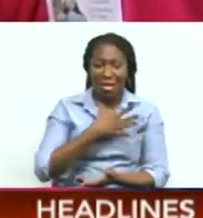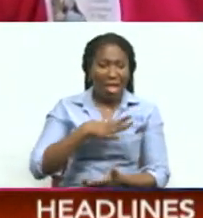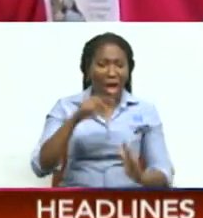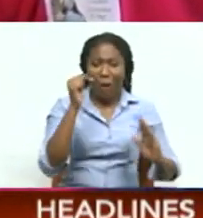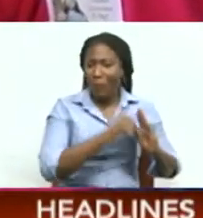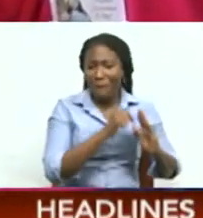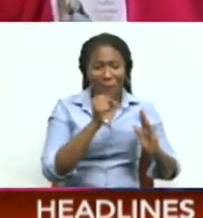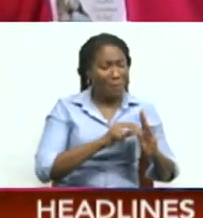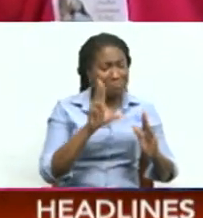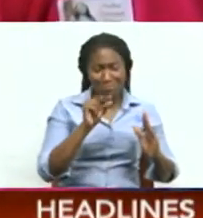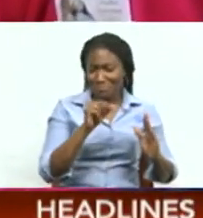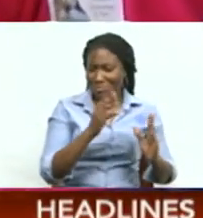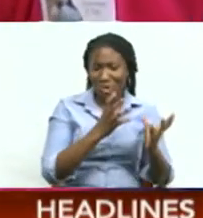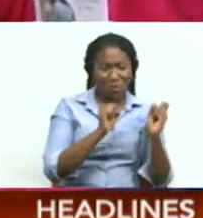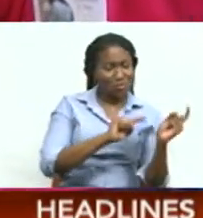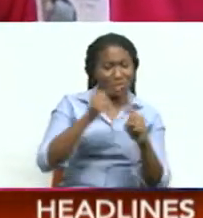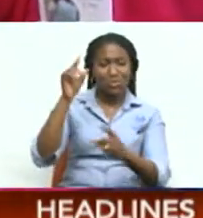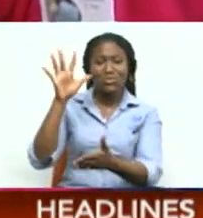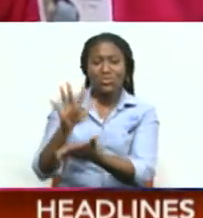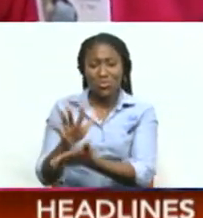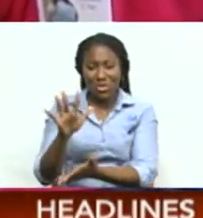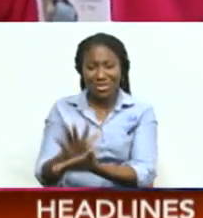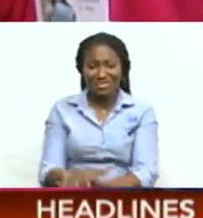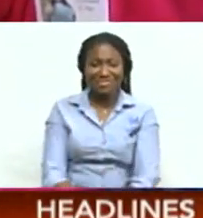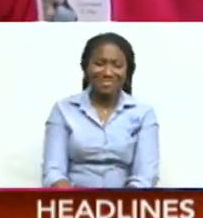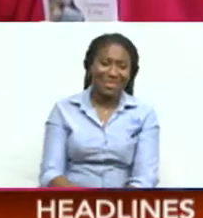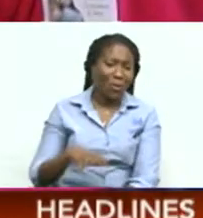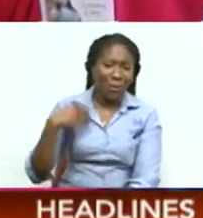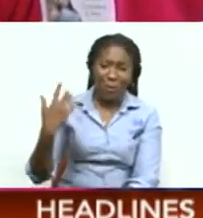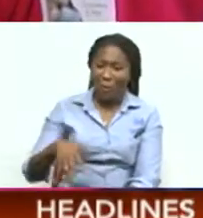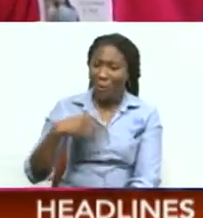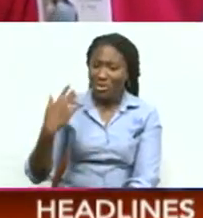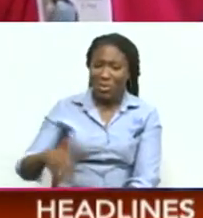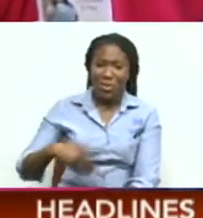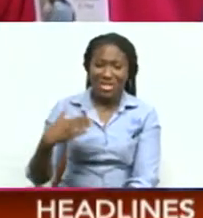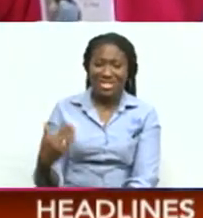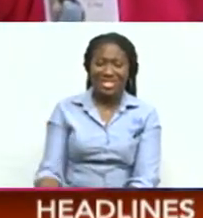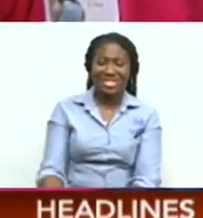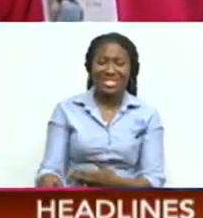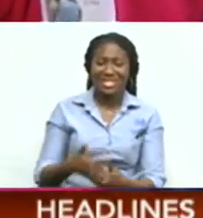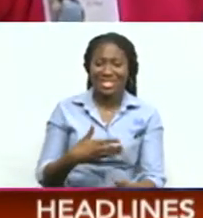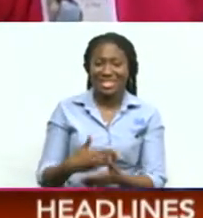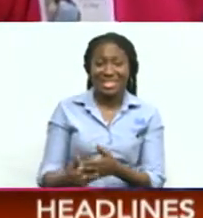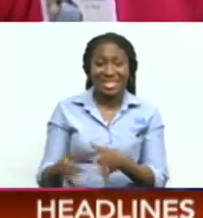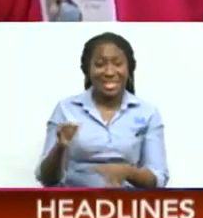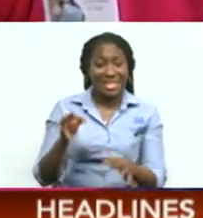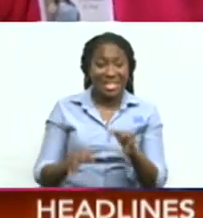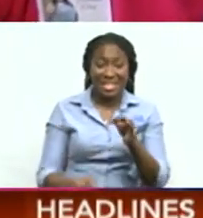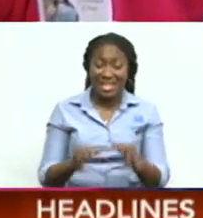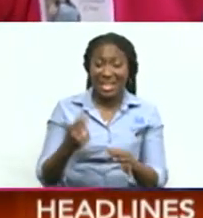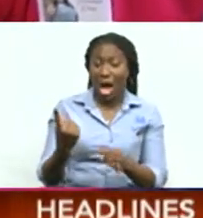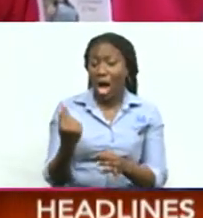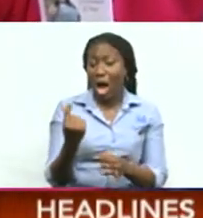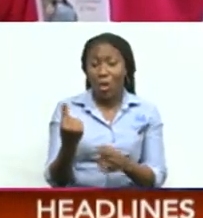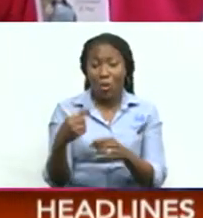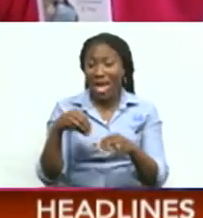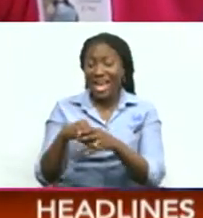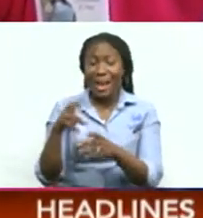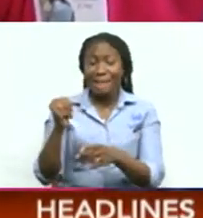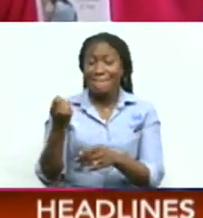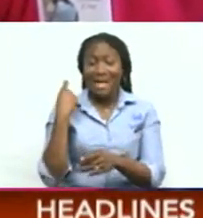Always wants to be in school. Always, always. Whether it be him alone on the maxi